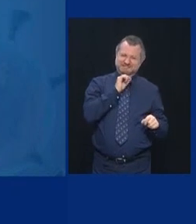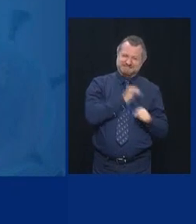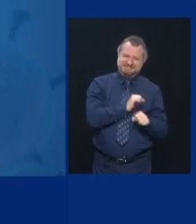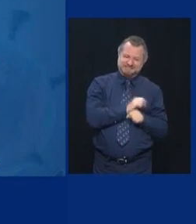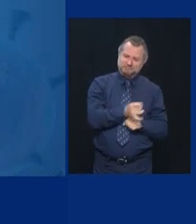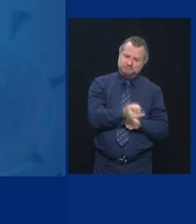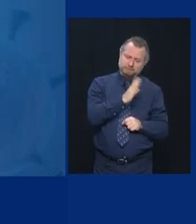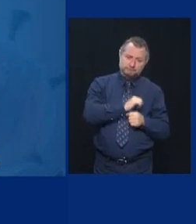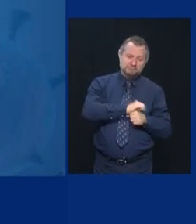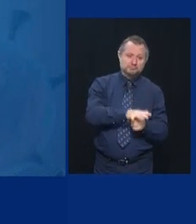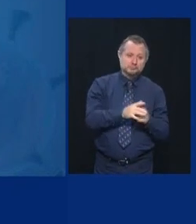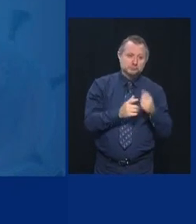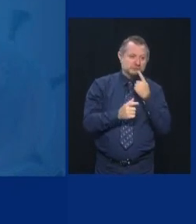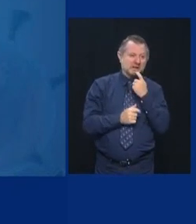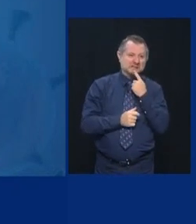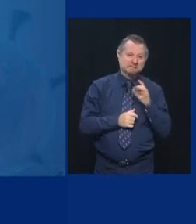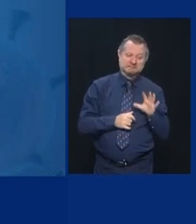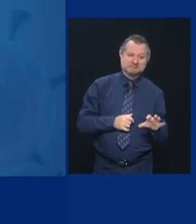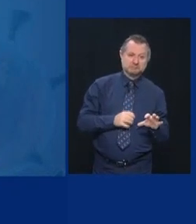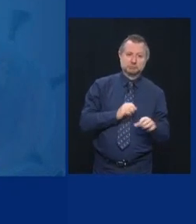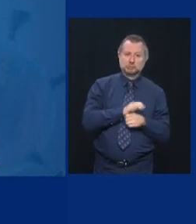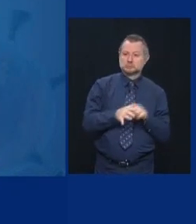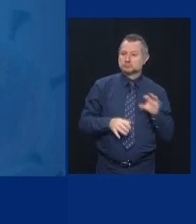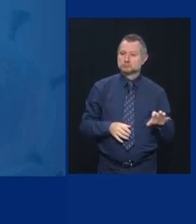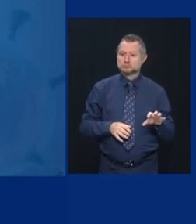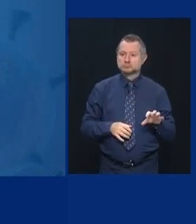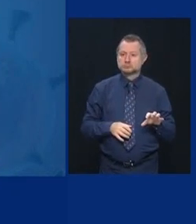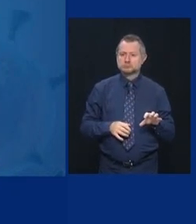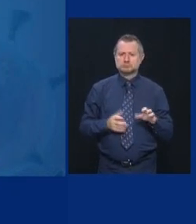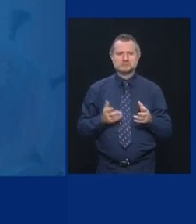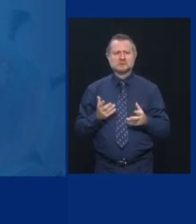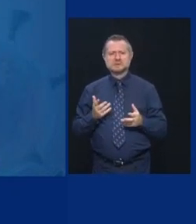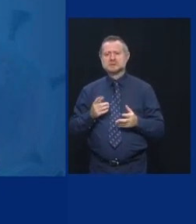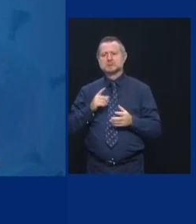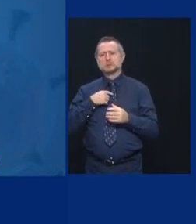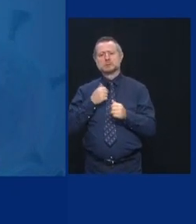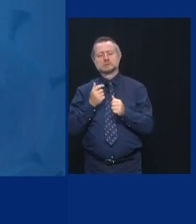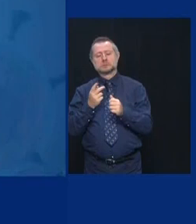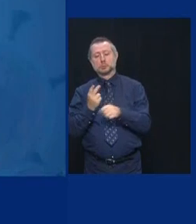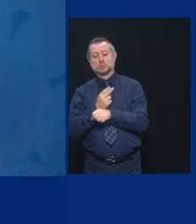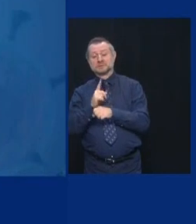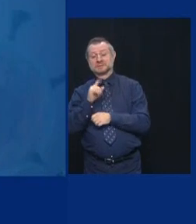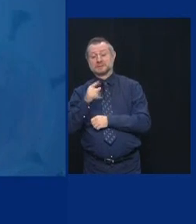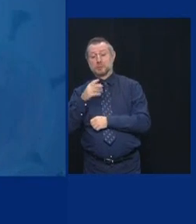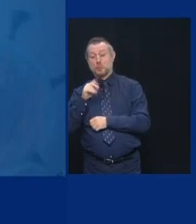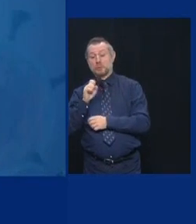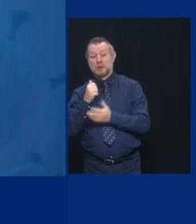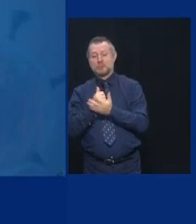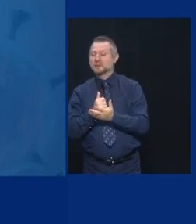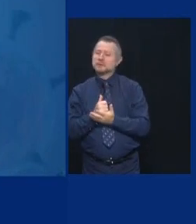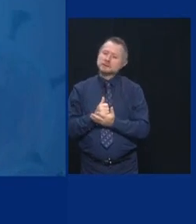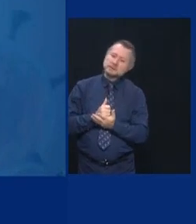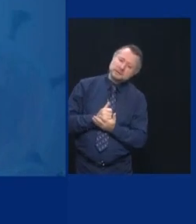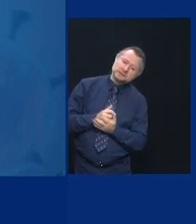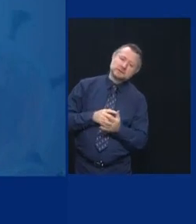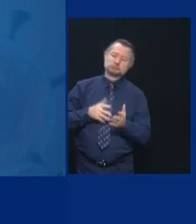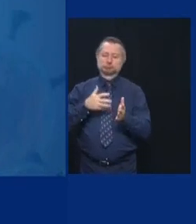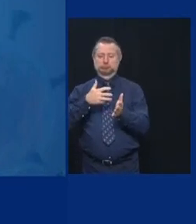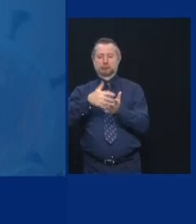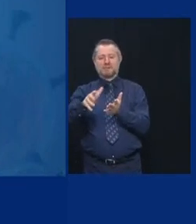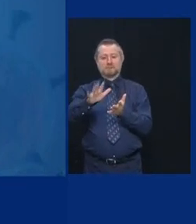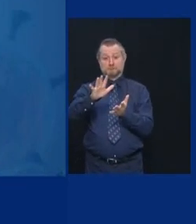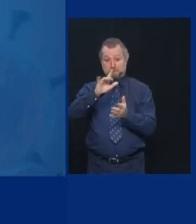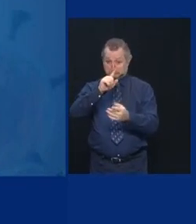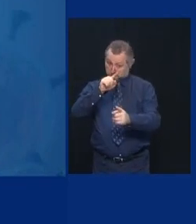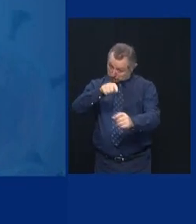So the zip code as a template is rough justice, but only